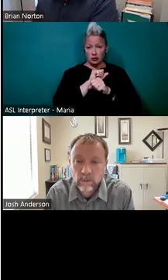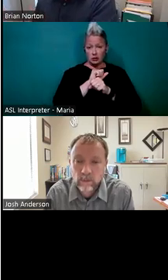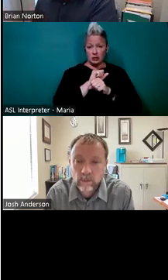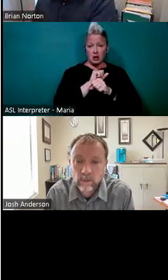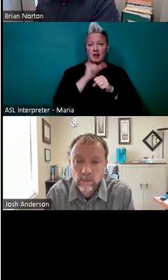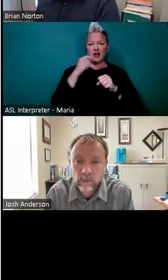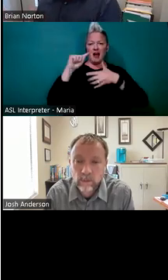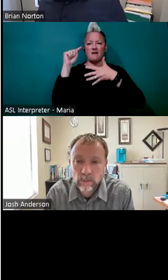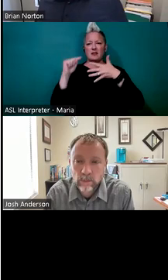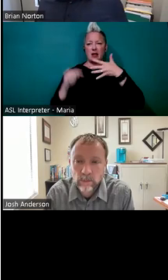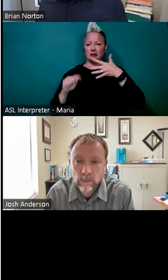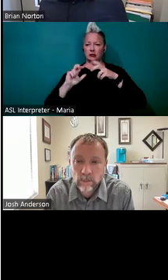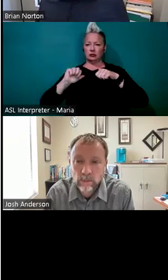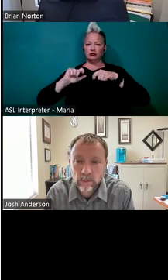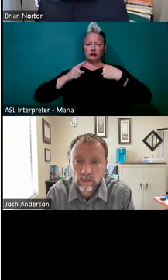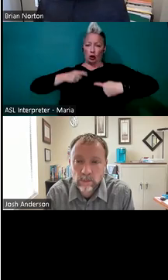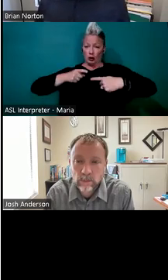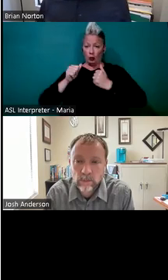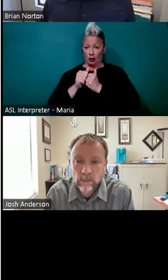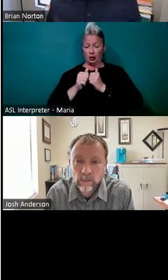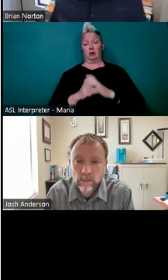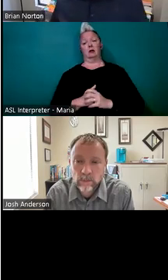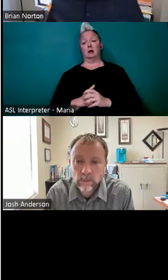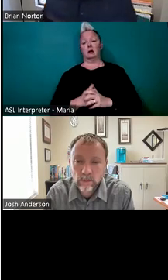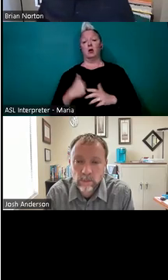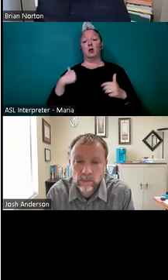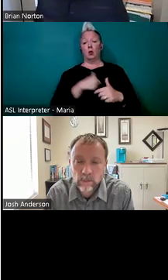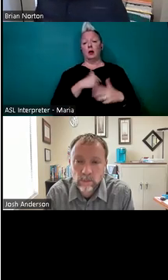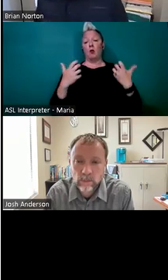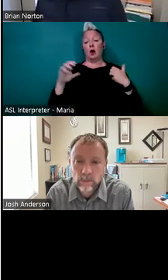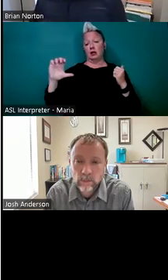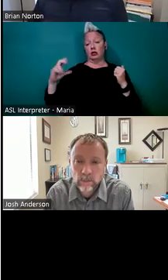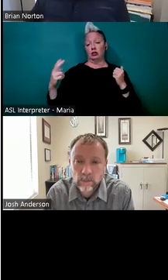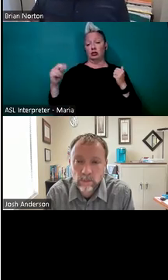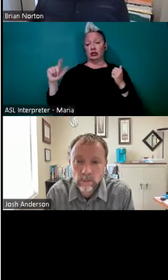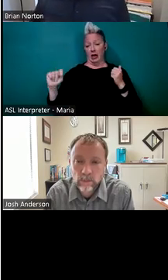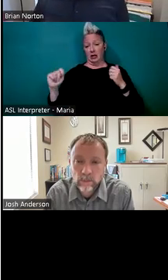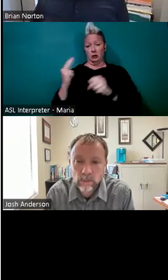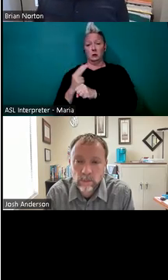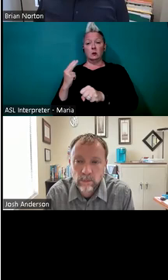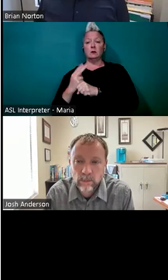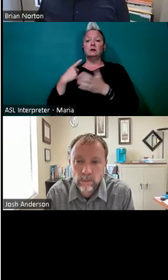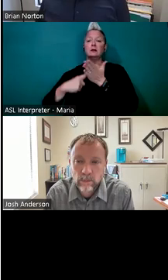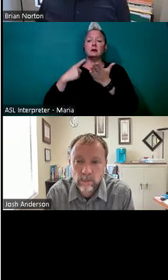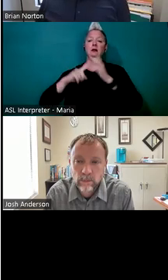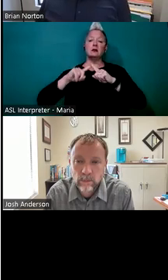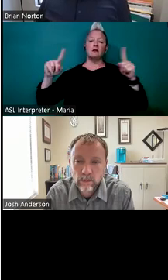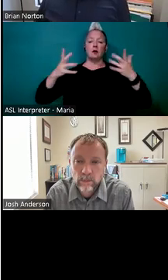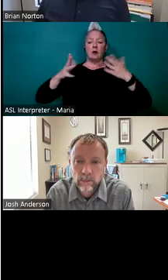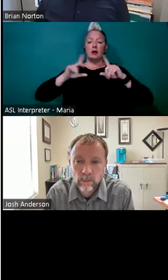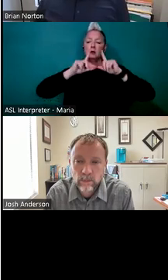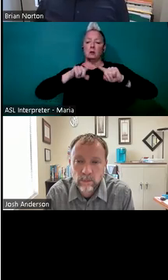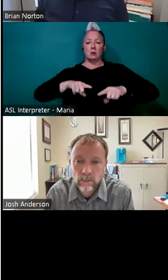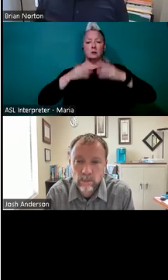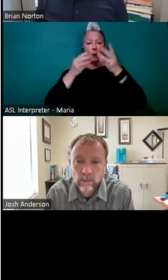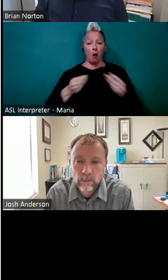having issues with. And what we want to do is use the chat today to talk about different solutions that might be able